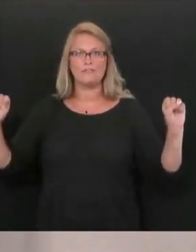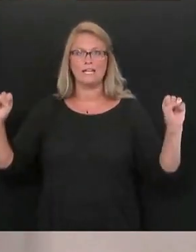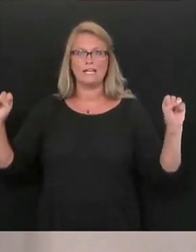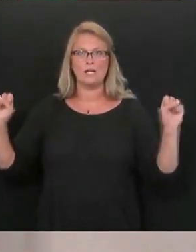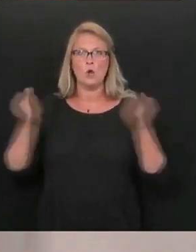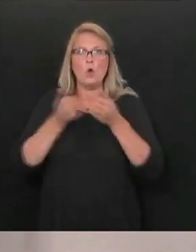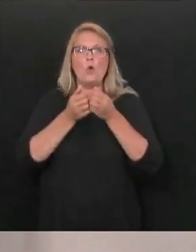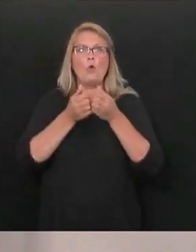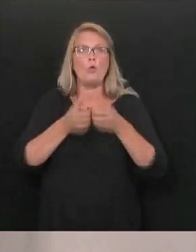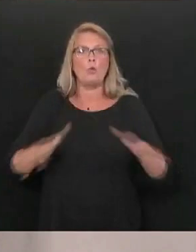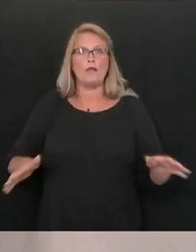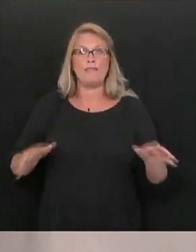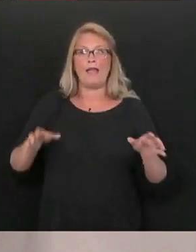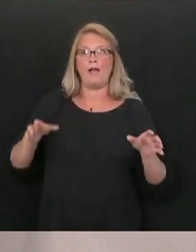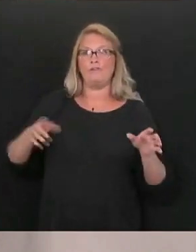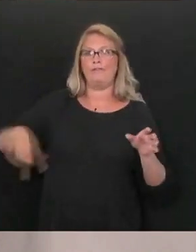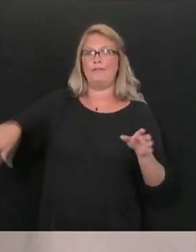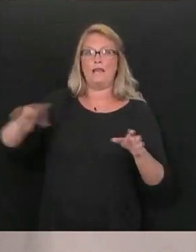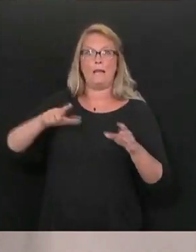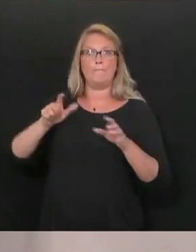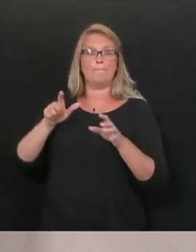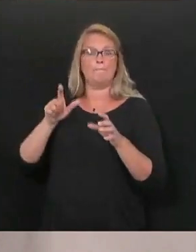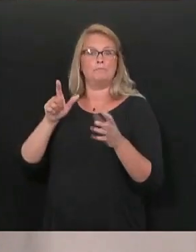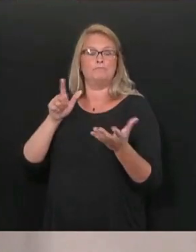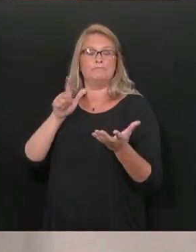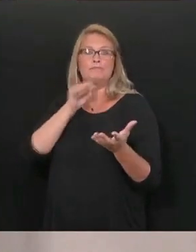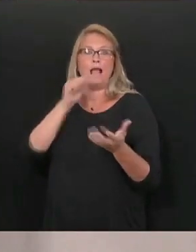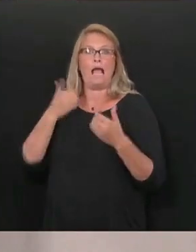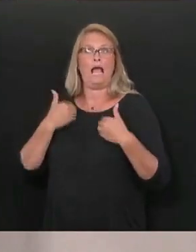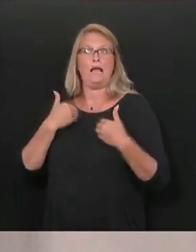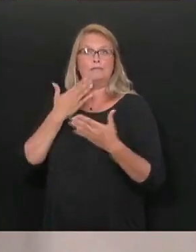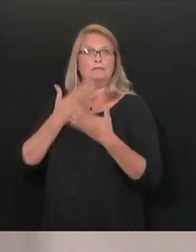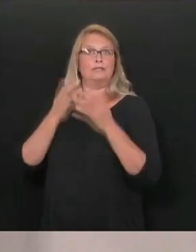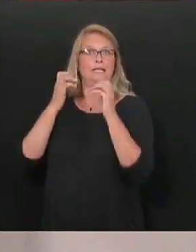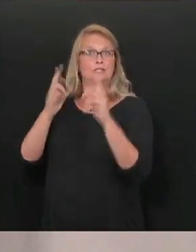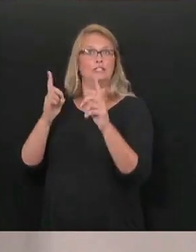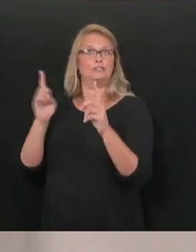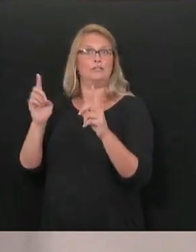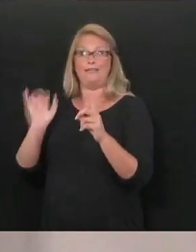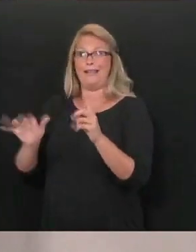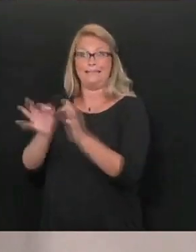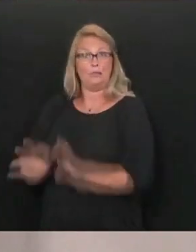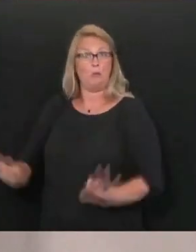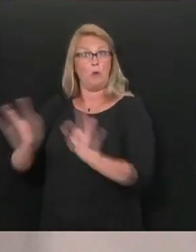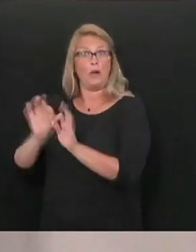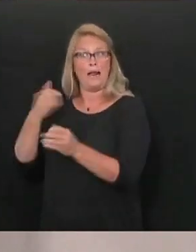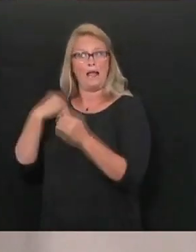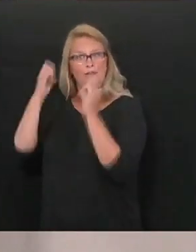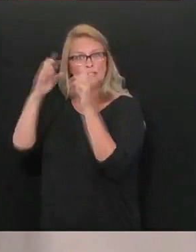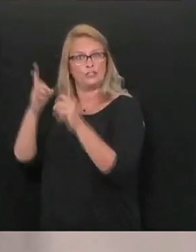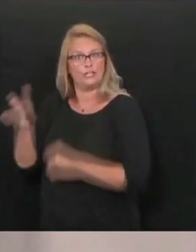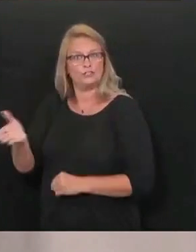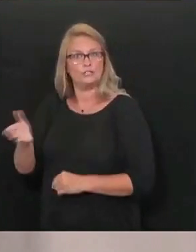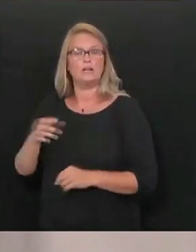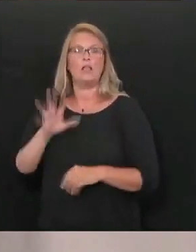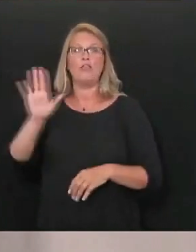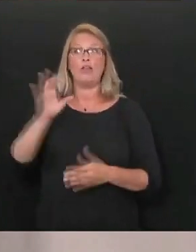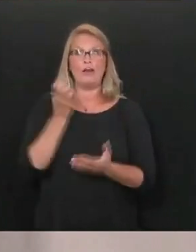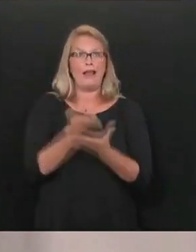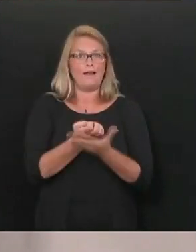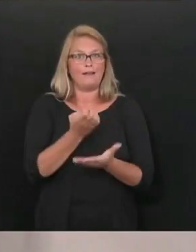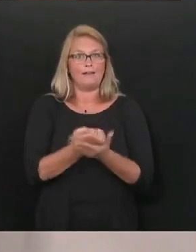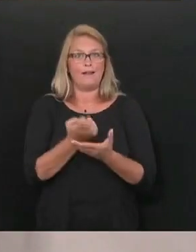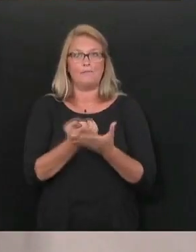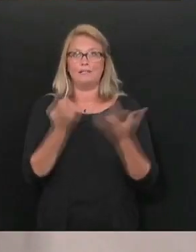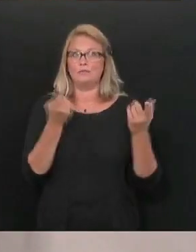disrupting this education process for these kids that is so important? And as well as the economics of